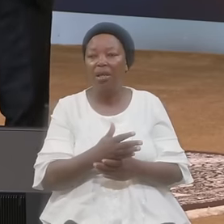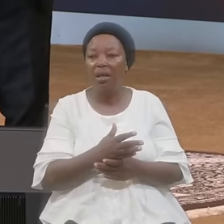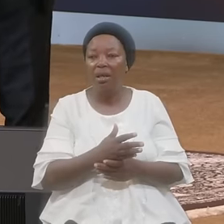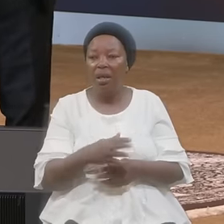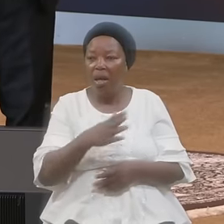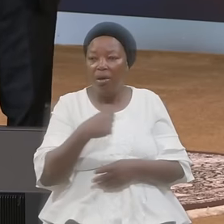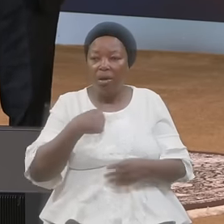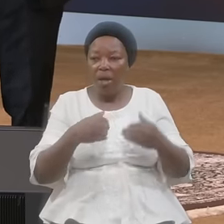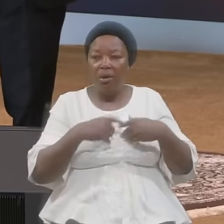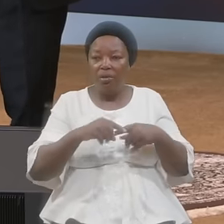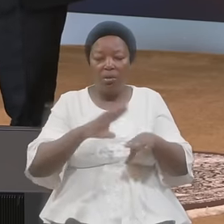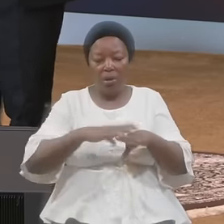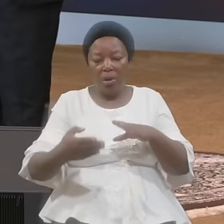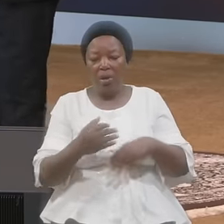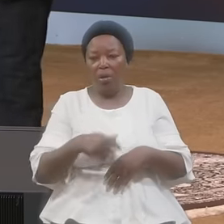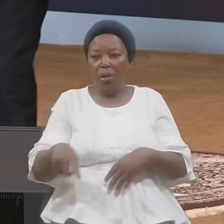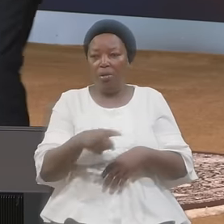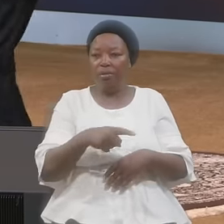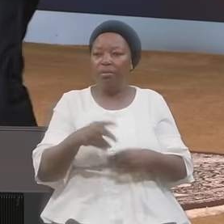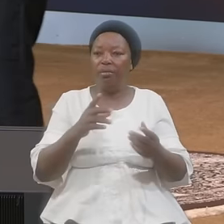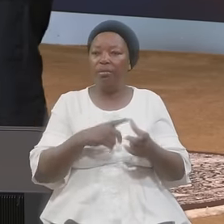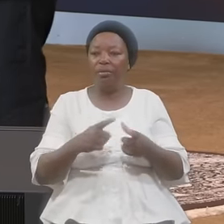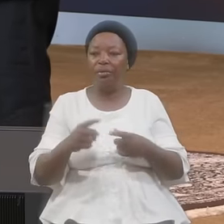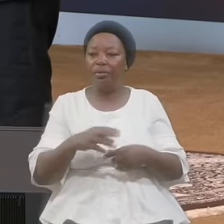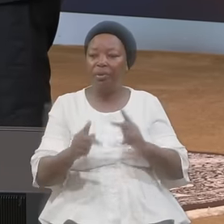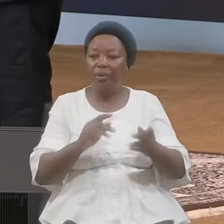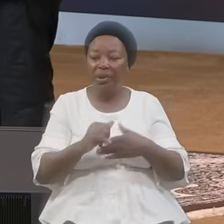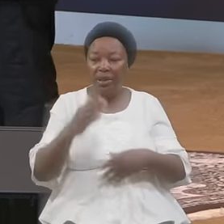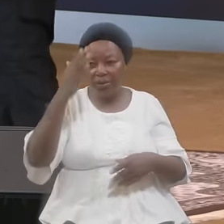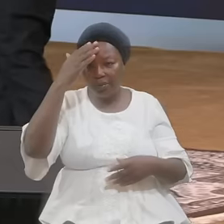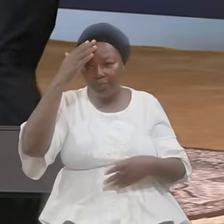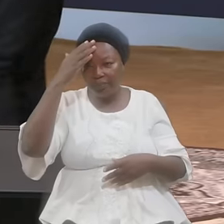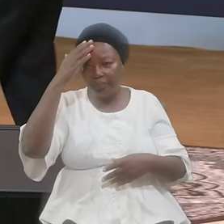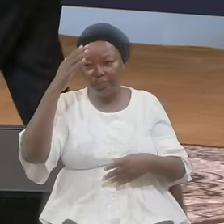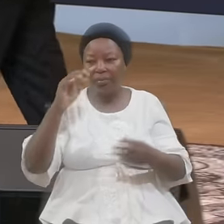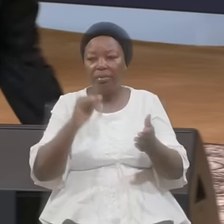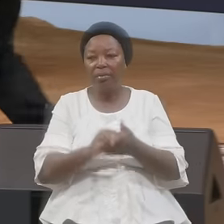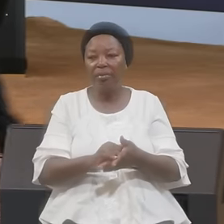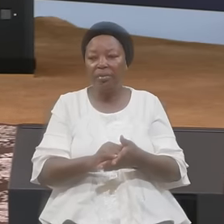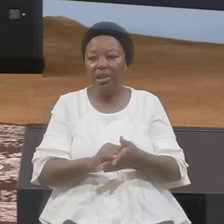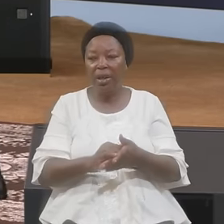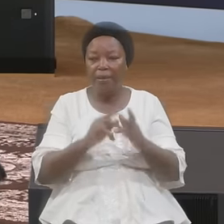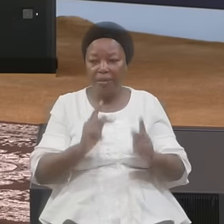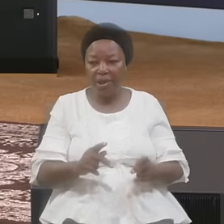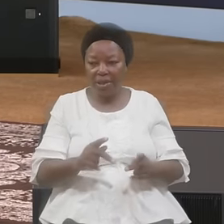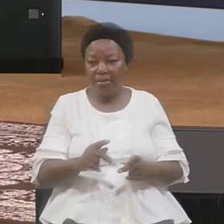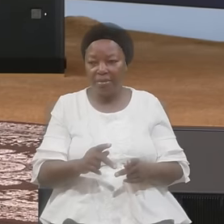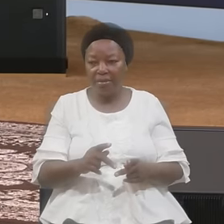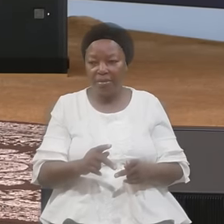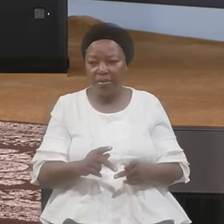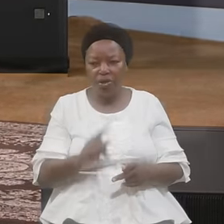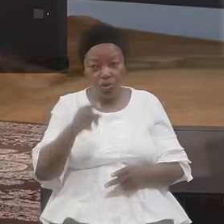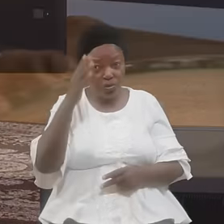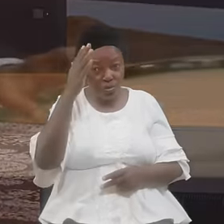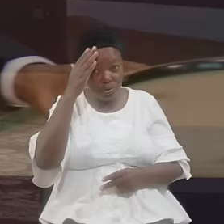We Need To Expose Them The People Who Know That Fellow Is